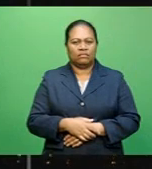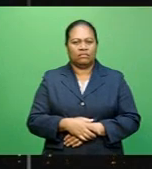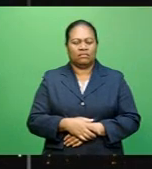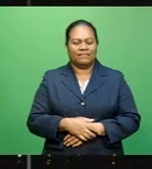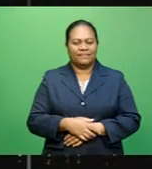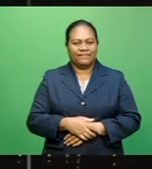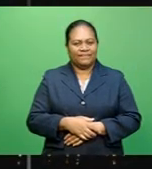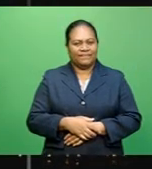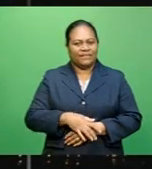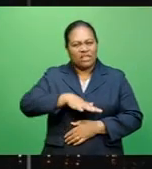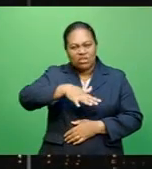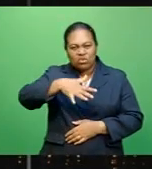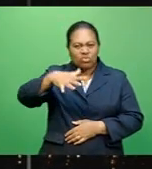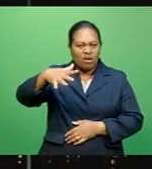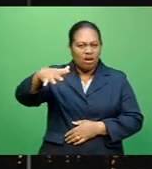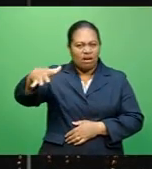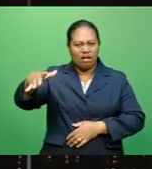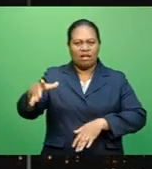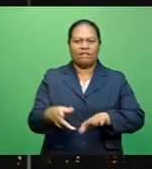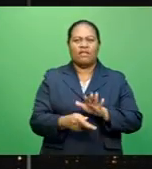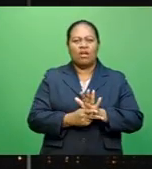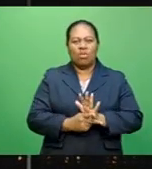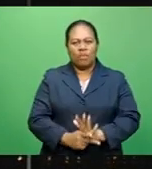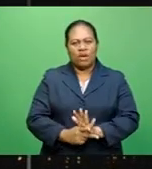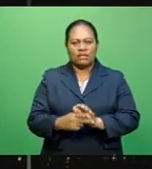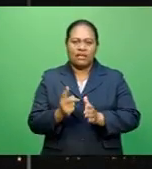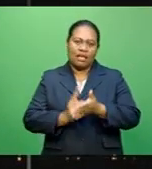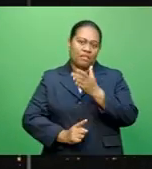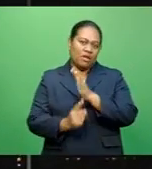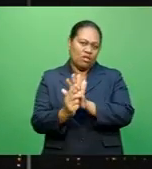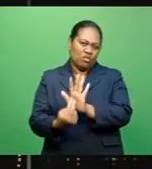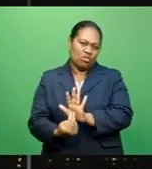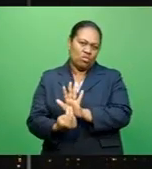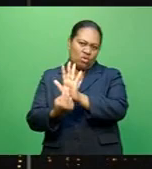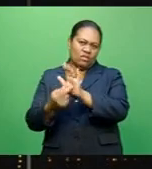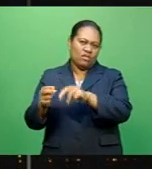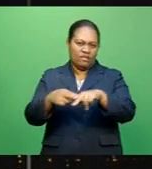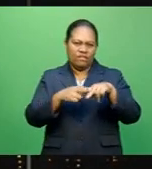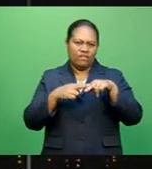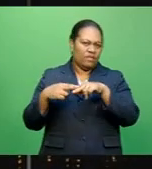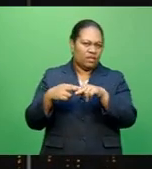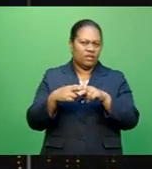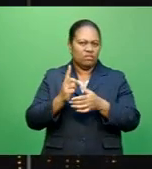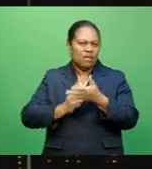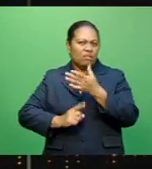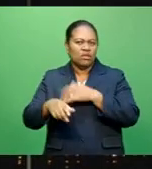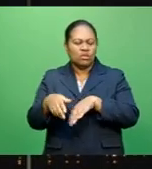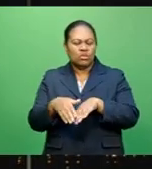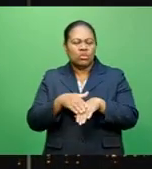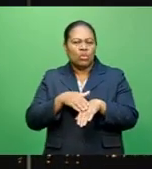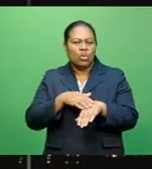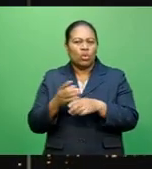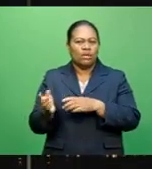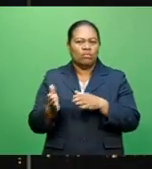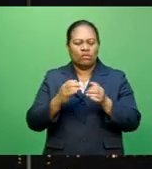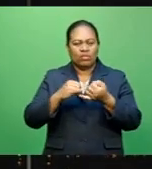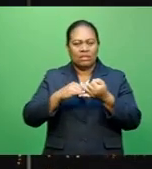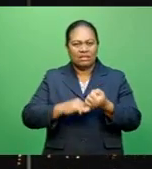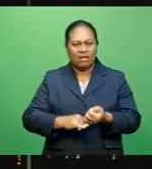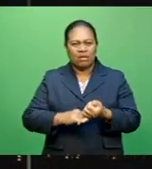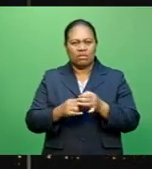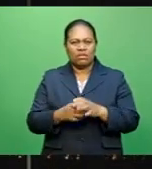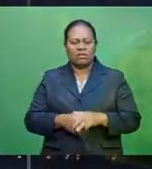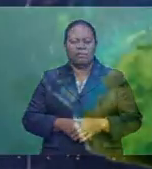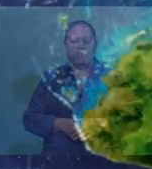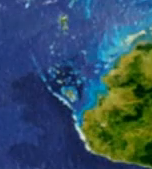An active trough of low pressure to the north of Fiji is expected to drift solely south. A heavy rain alert is in effect for northern